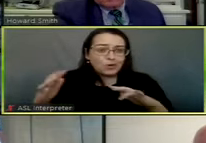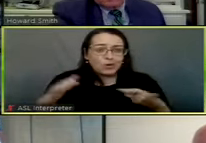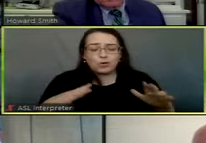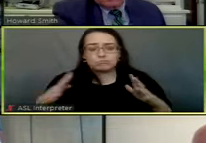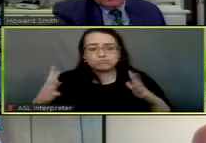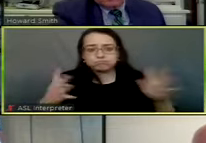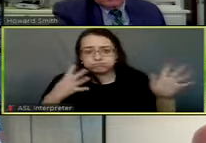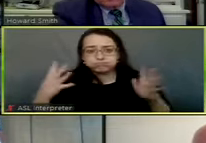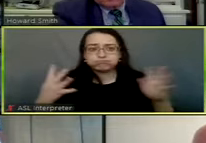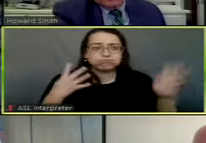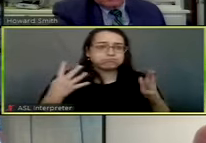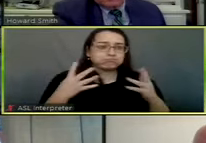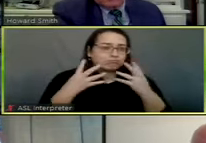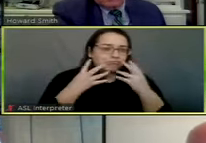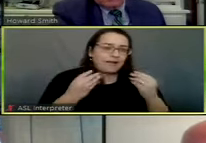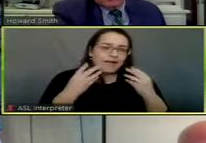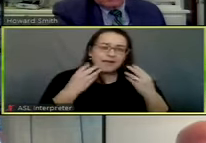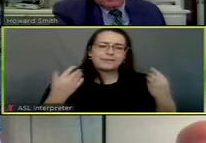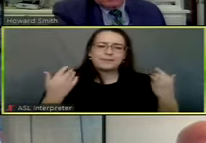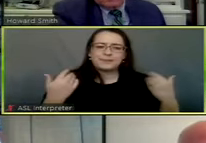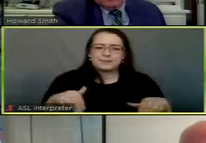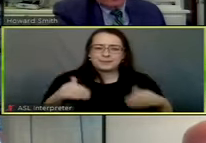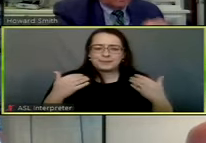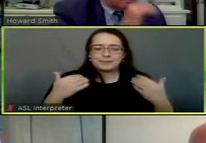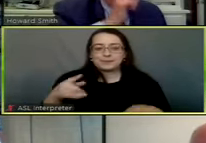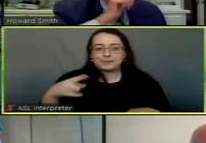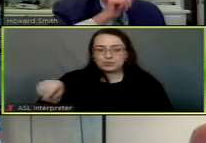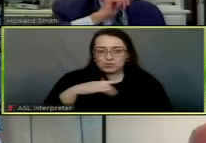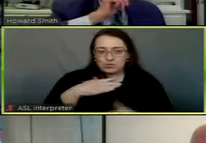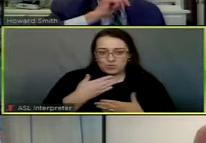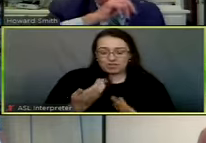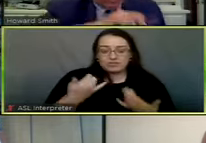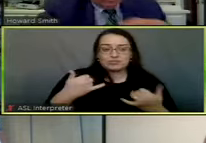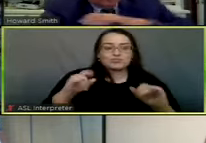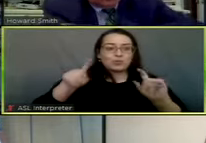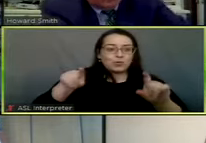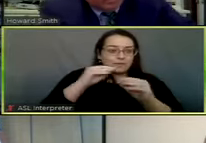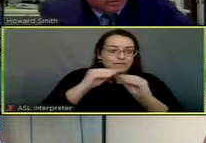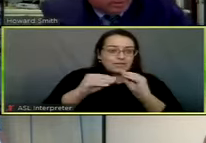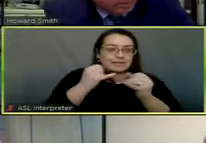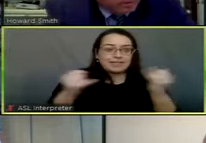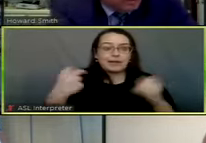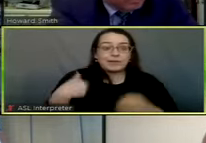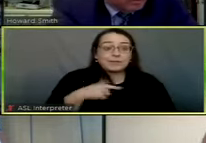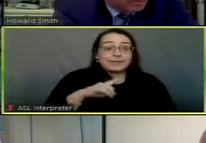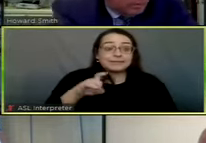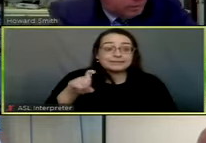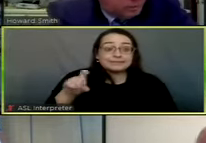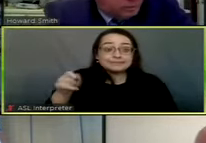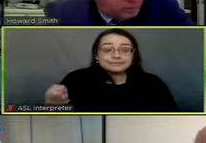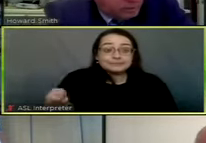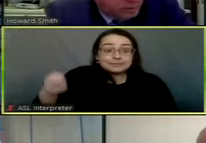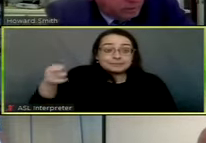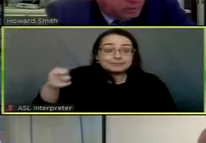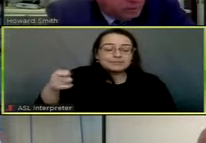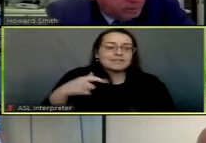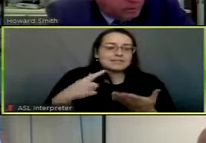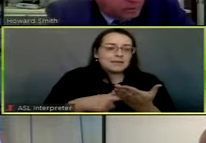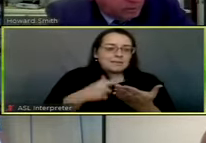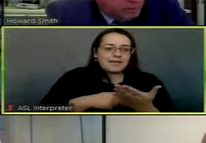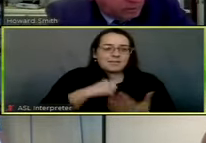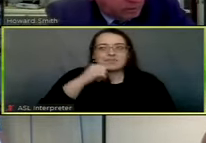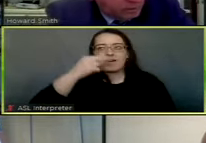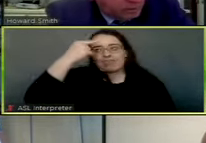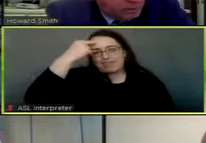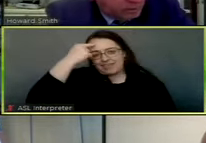winds and the wet conditions and all of that, you know, we, all we do is walk over and flip on the switch. We don't often stop